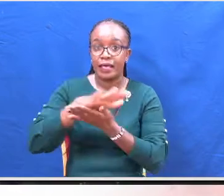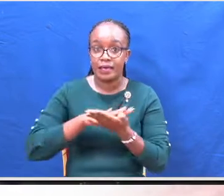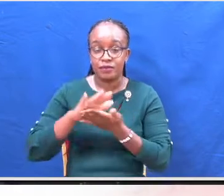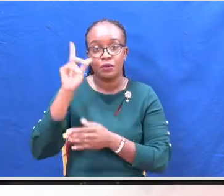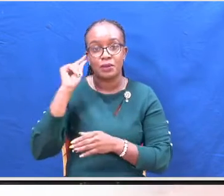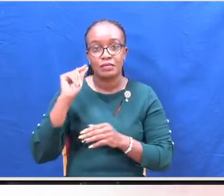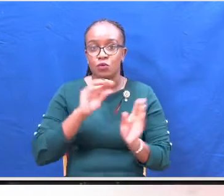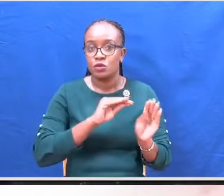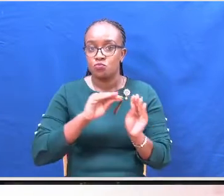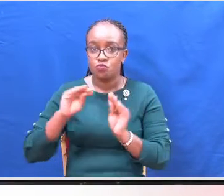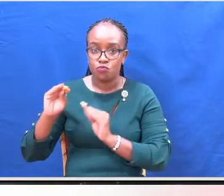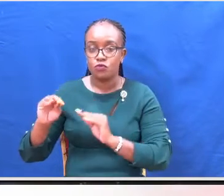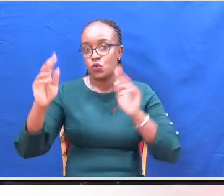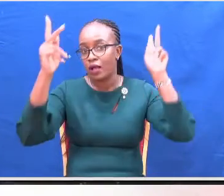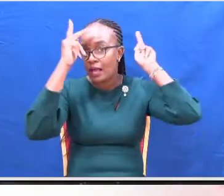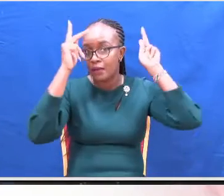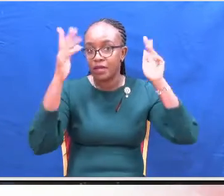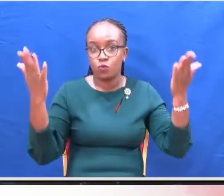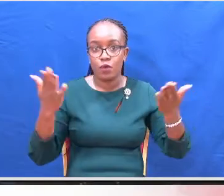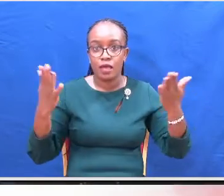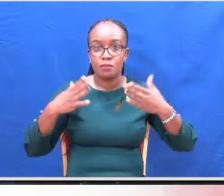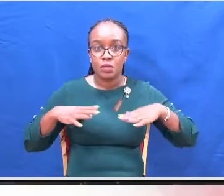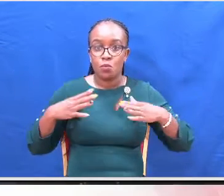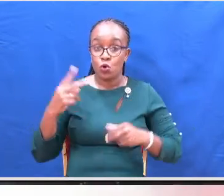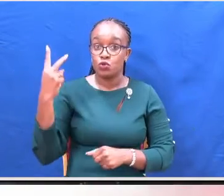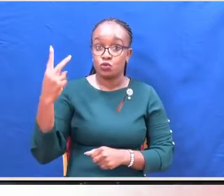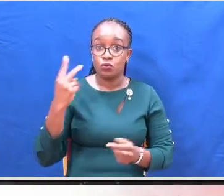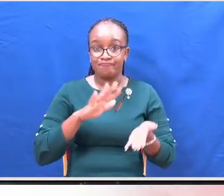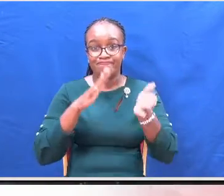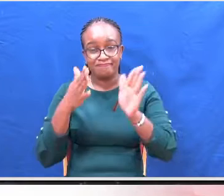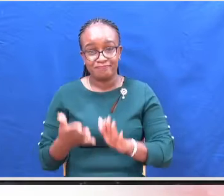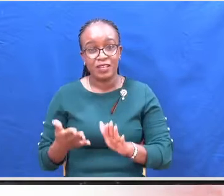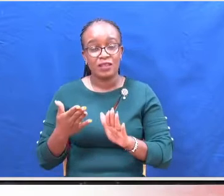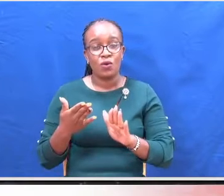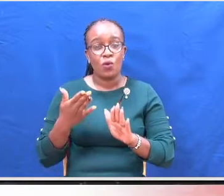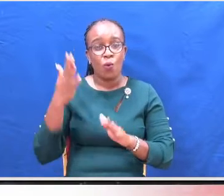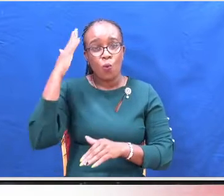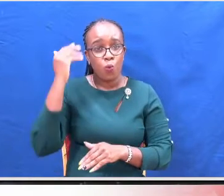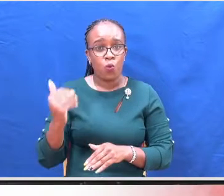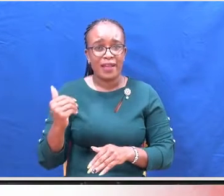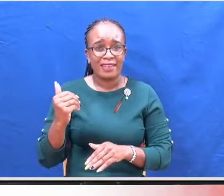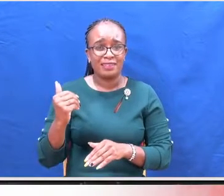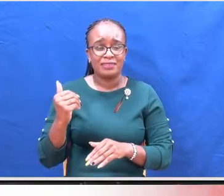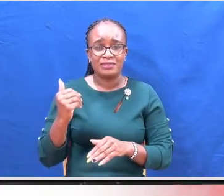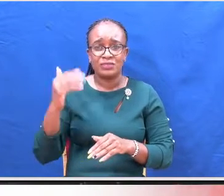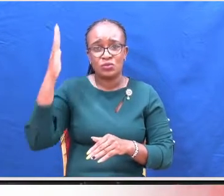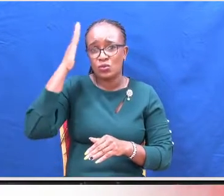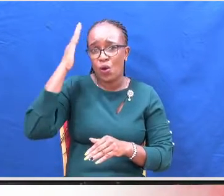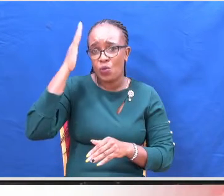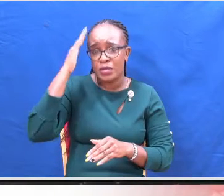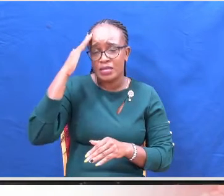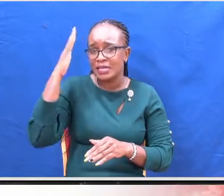Kakamega, where at least two people have died in unclear circumstances after experiencing uncommon